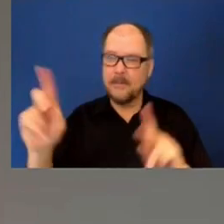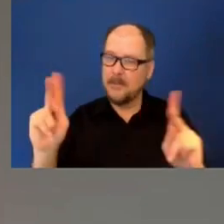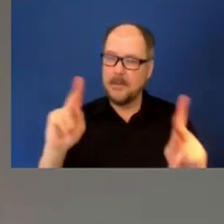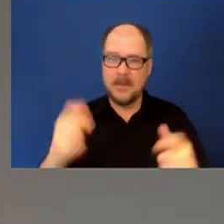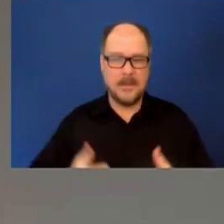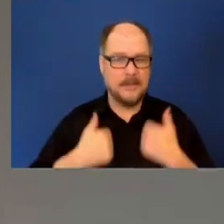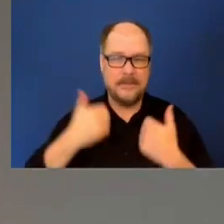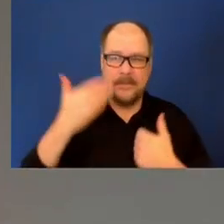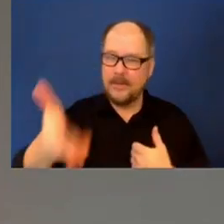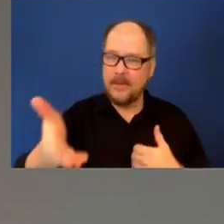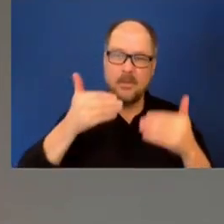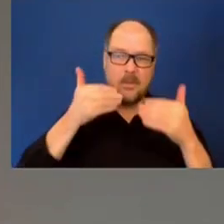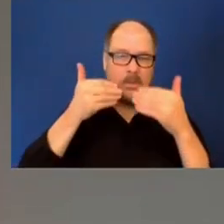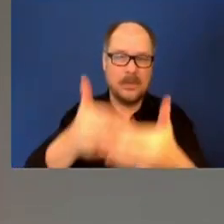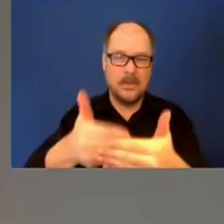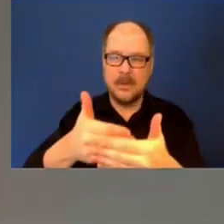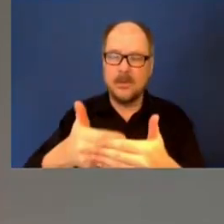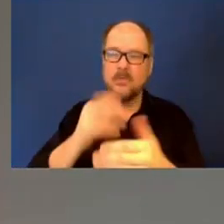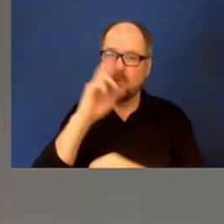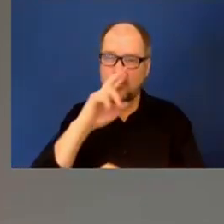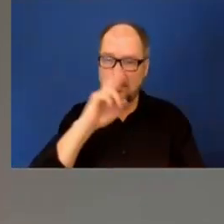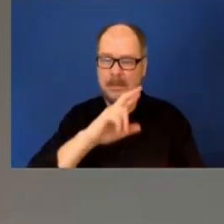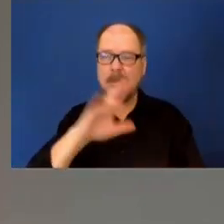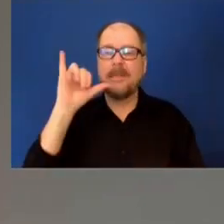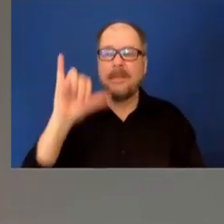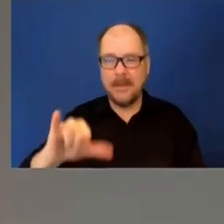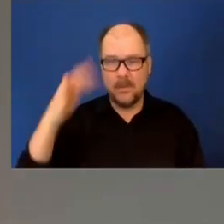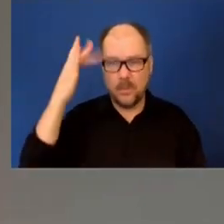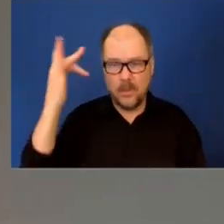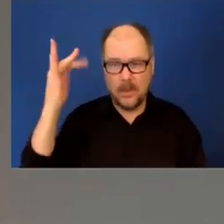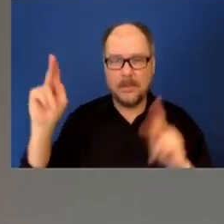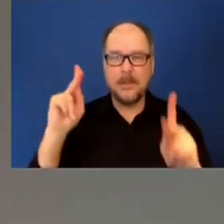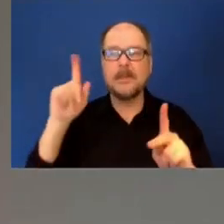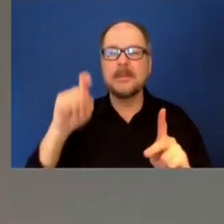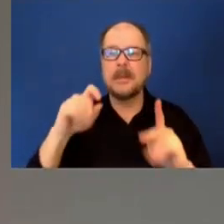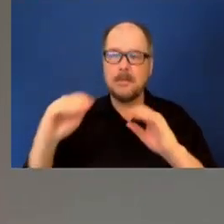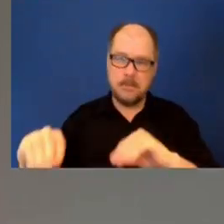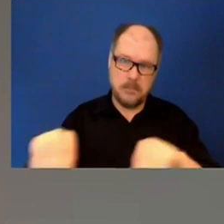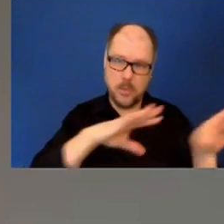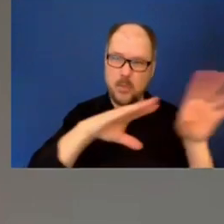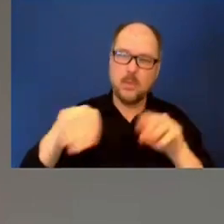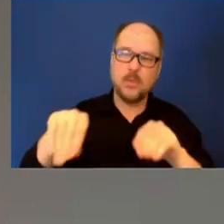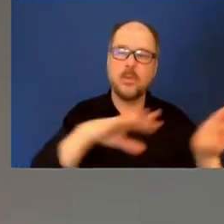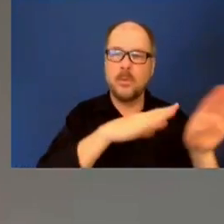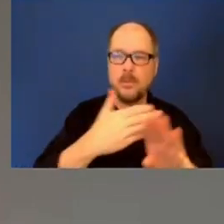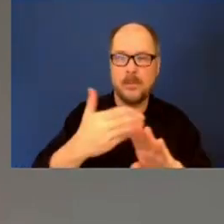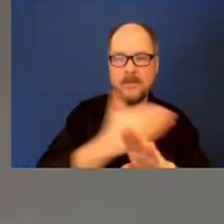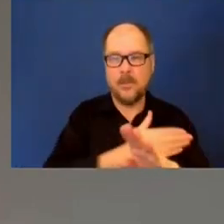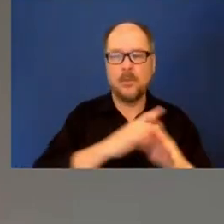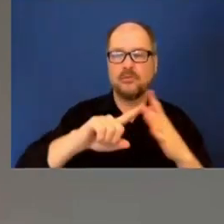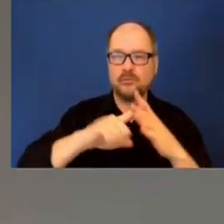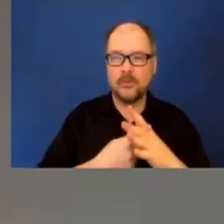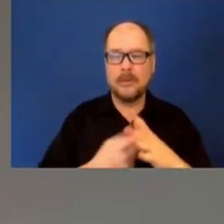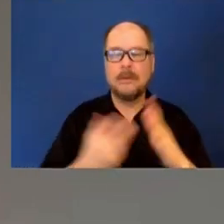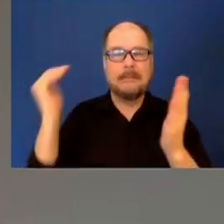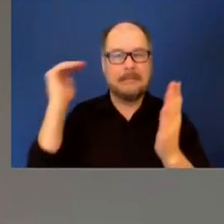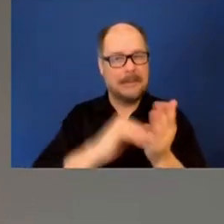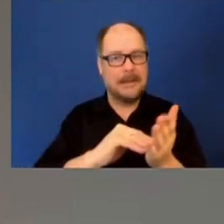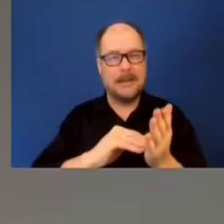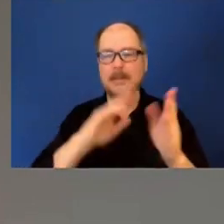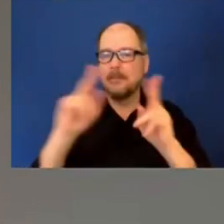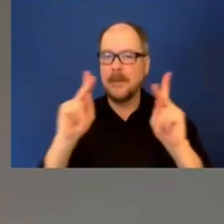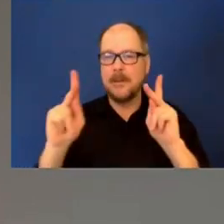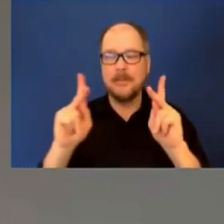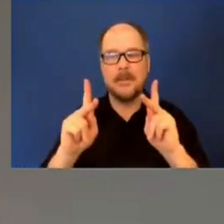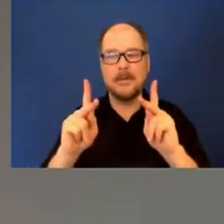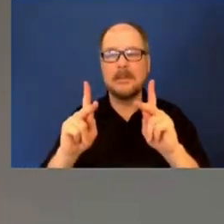for relocating these individuals before that process started. So again, would not recommend that people be on